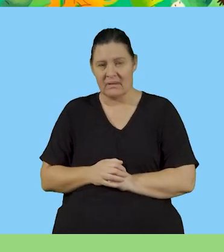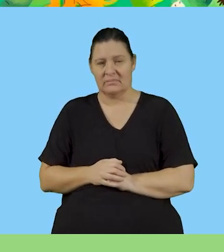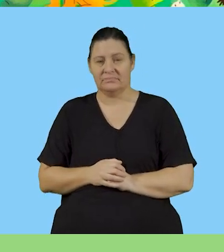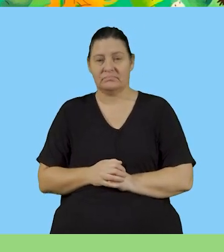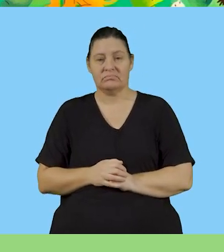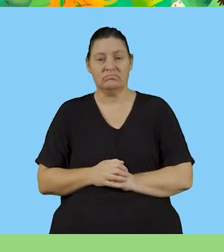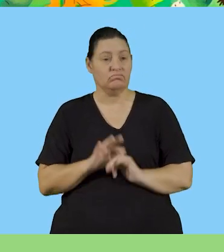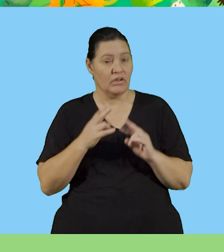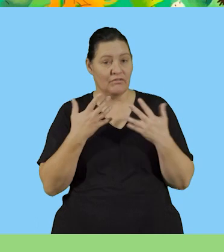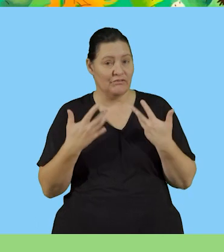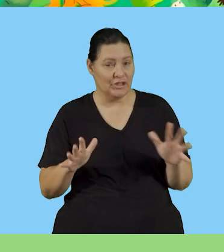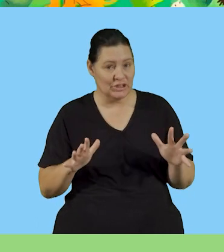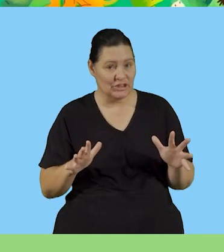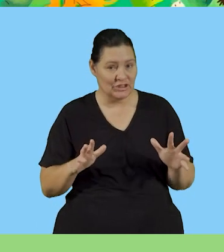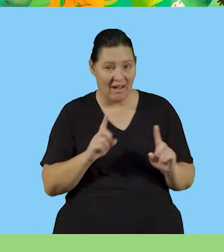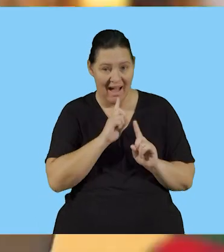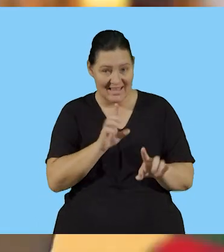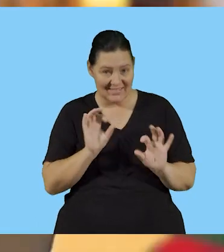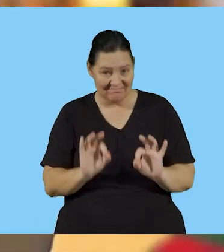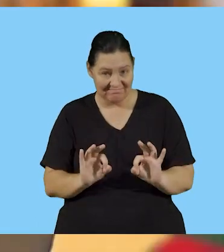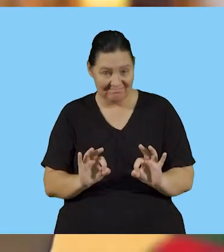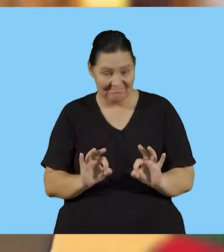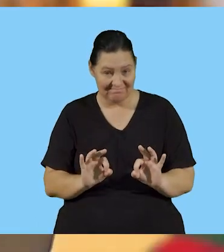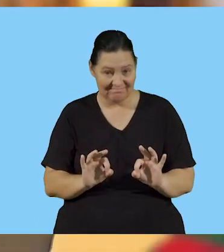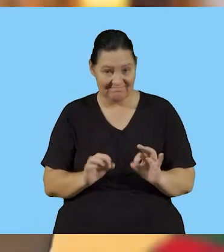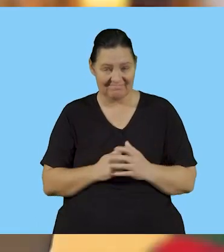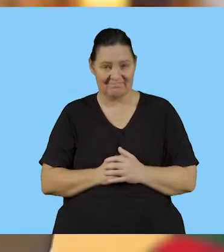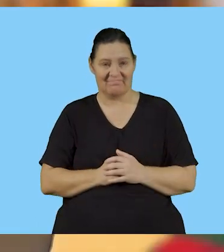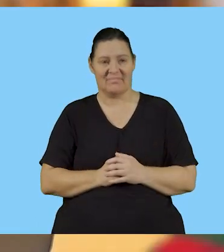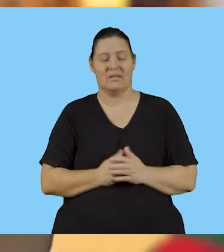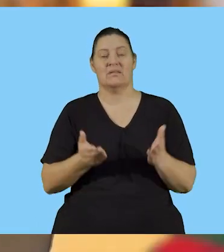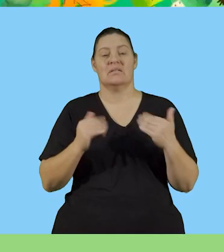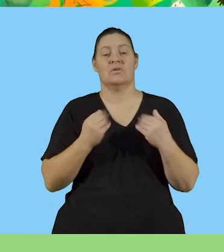solution. I'm assuming that everybody has already thought of the answer by now.